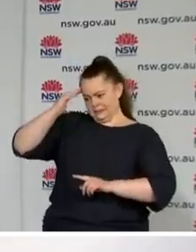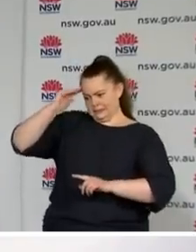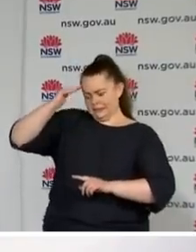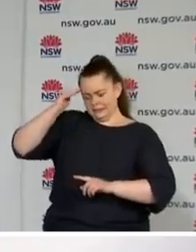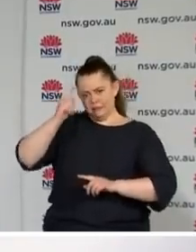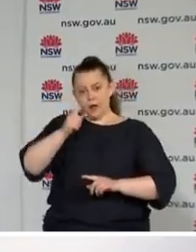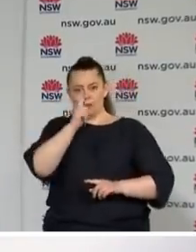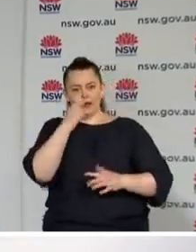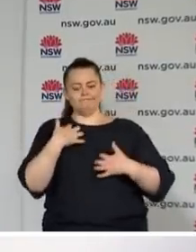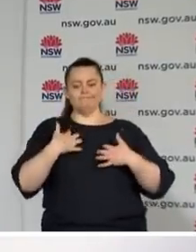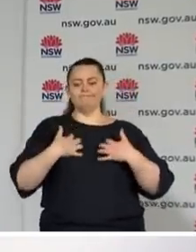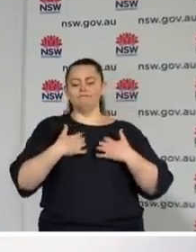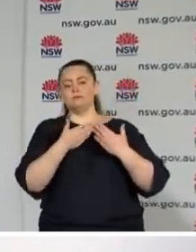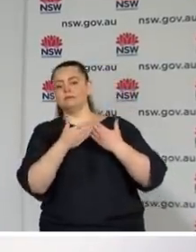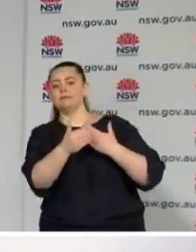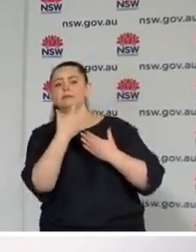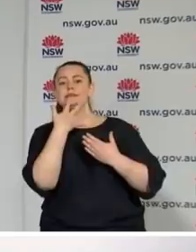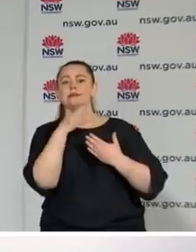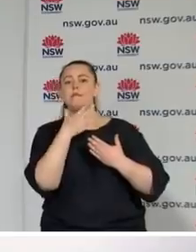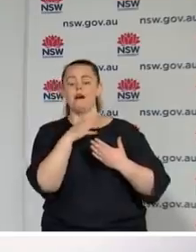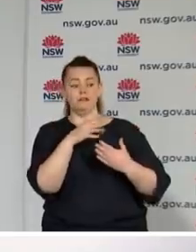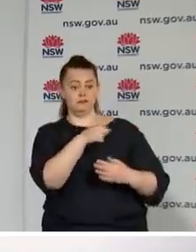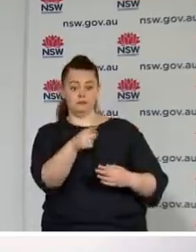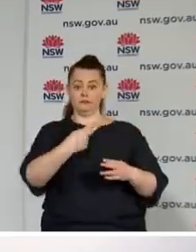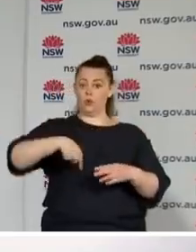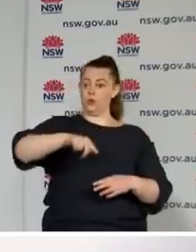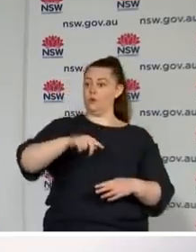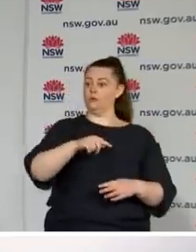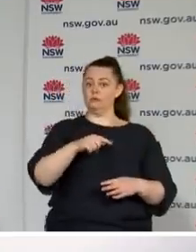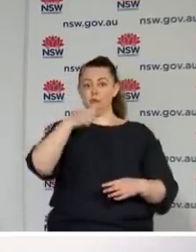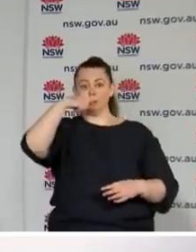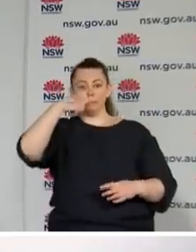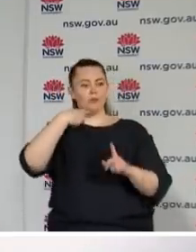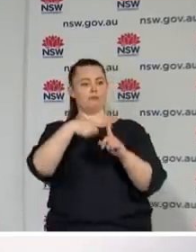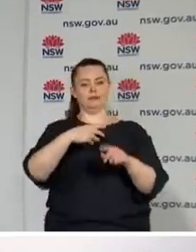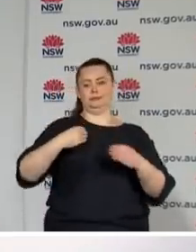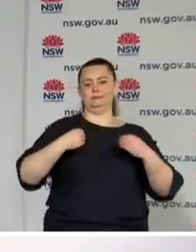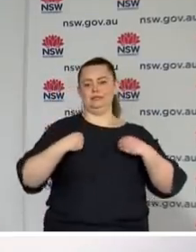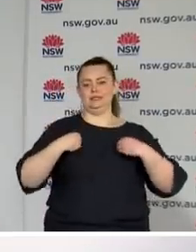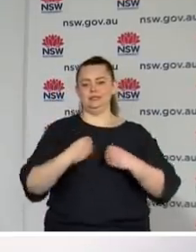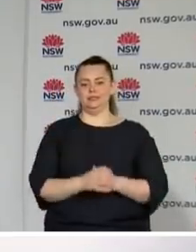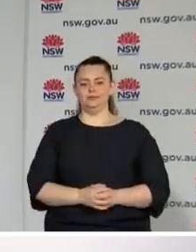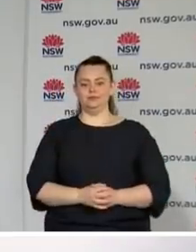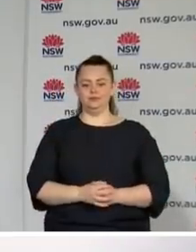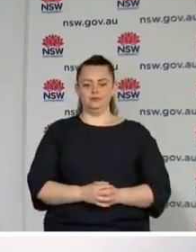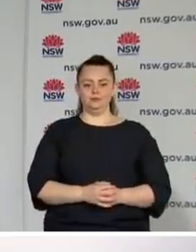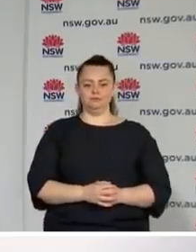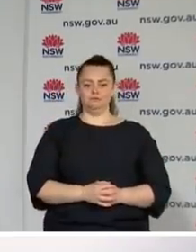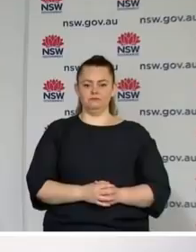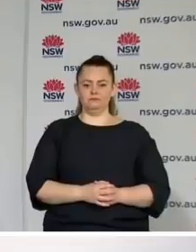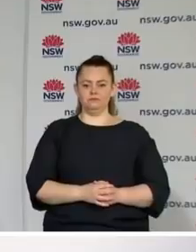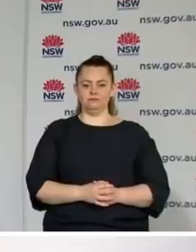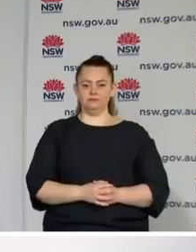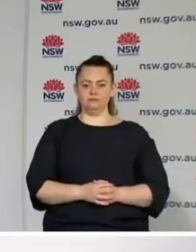for all our businesses and workers right across the state. We always said from the outset that success for New South Wales won't be the budget